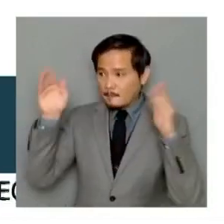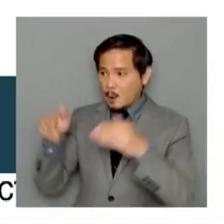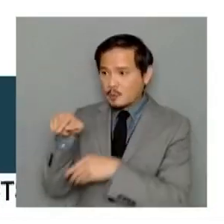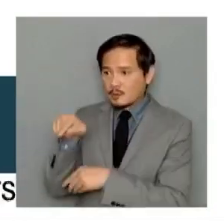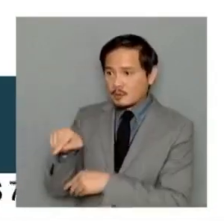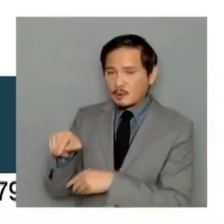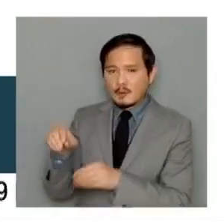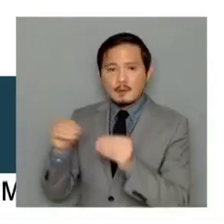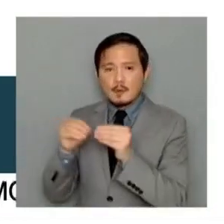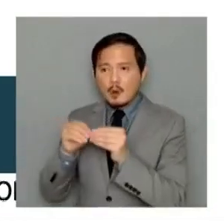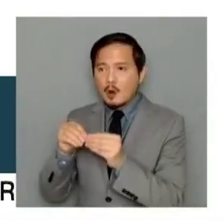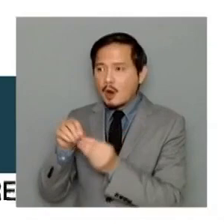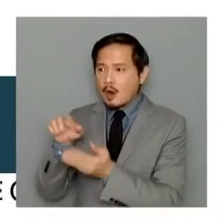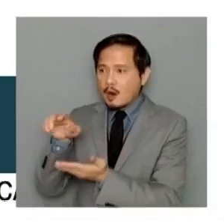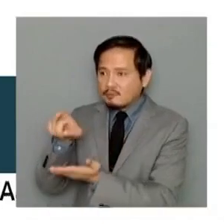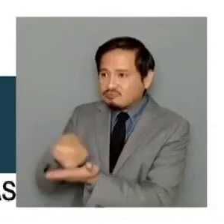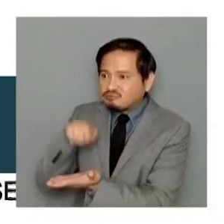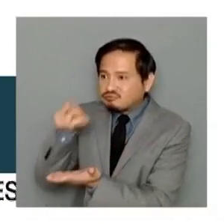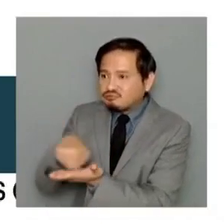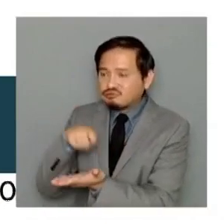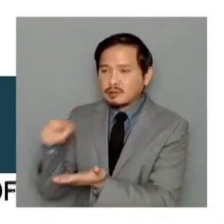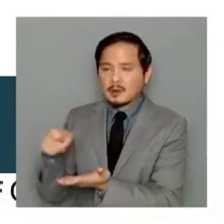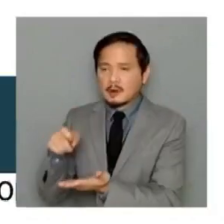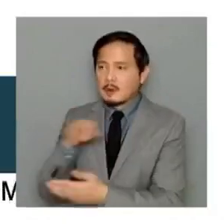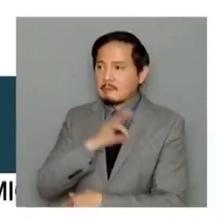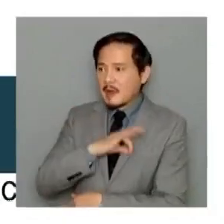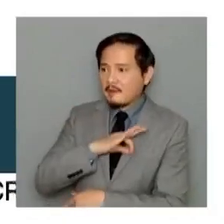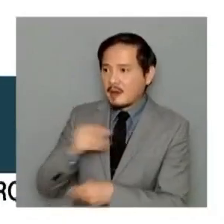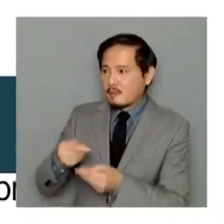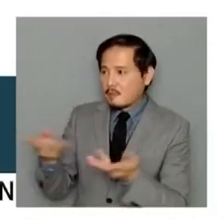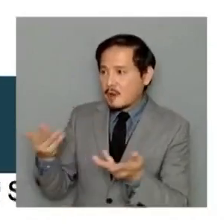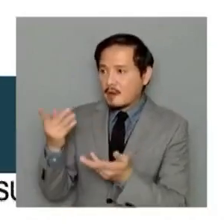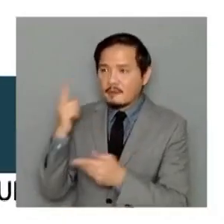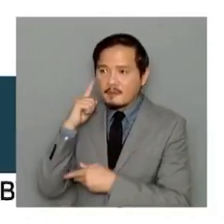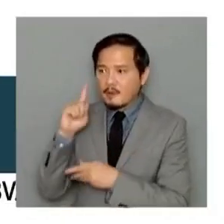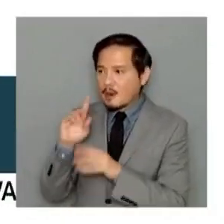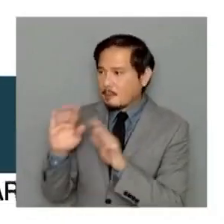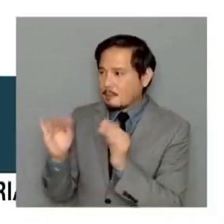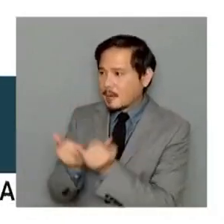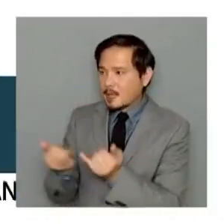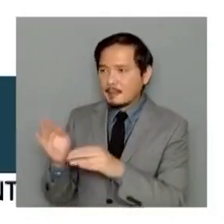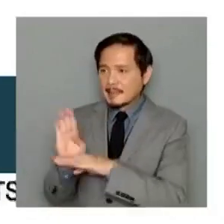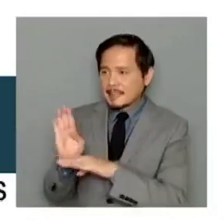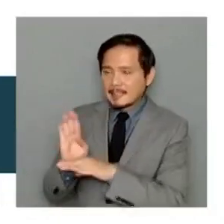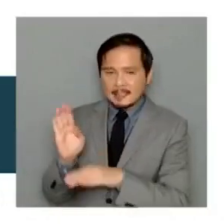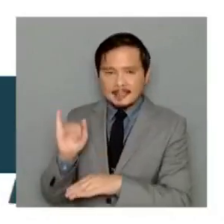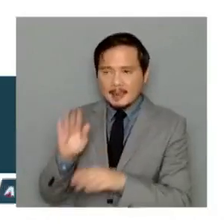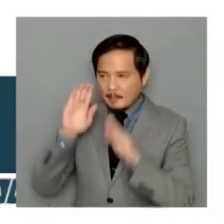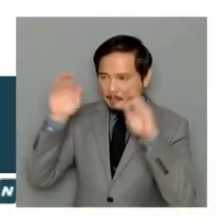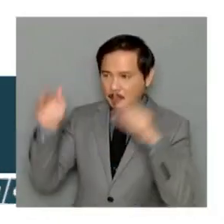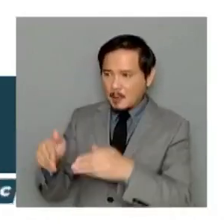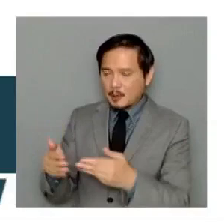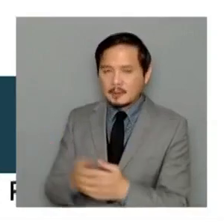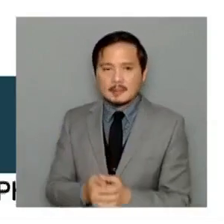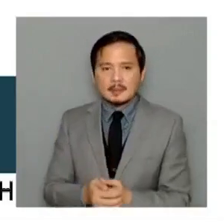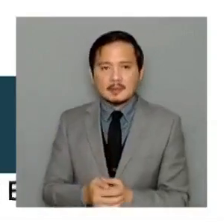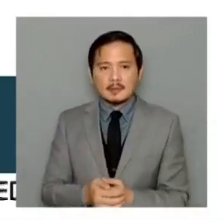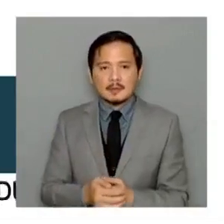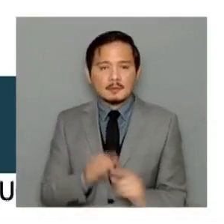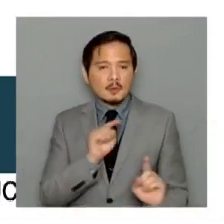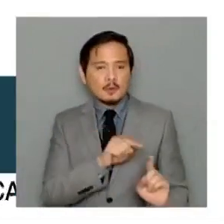is to focus more on giving more incentive and opening it up more to big businesses. So that will be one of the main challenges